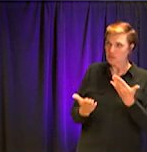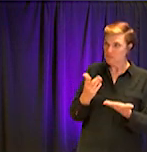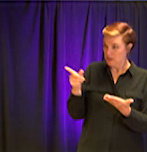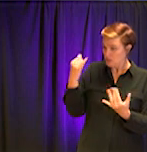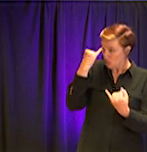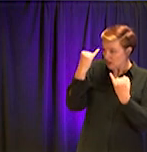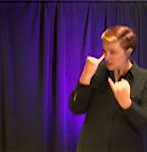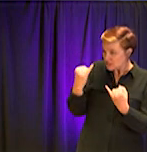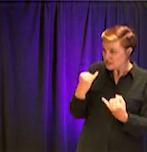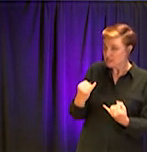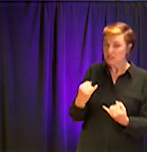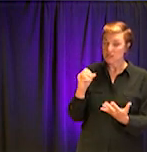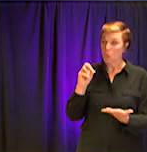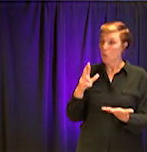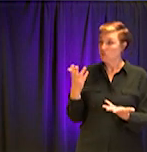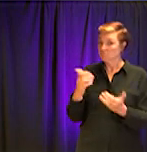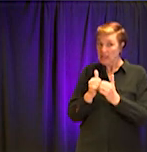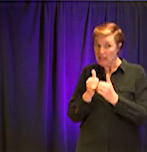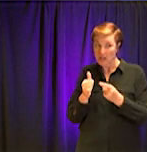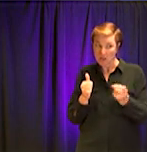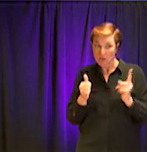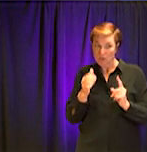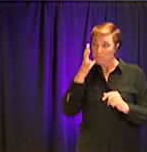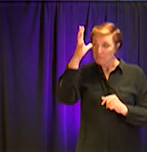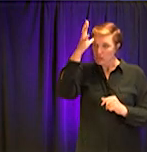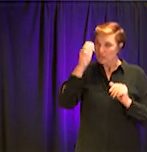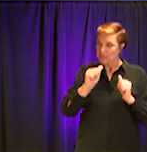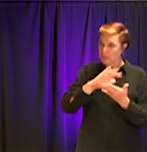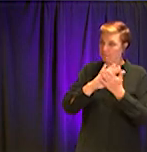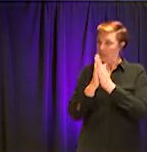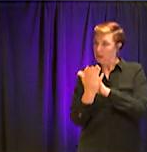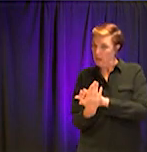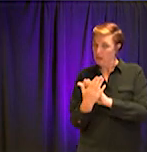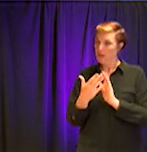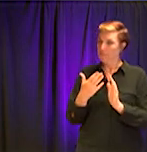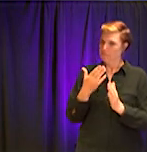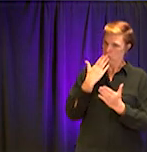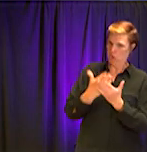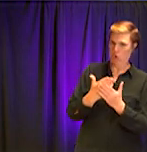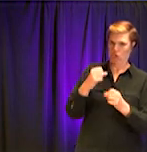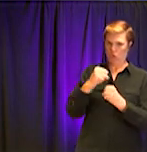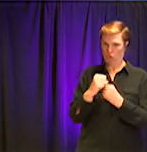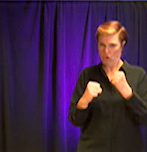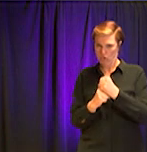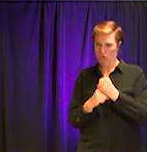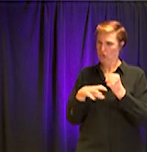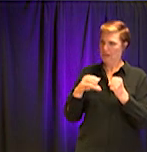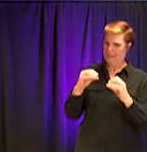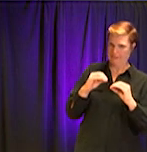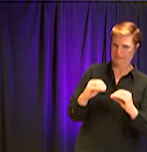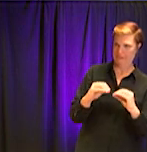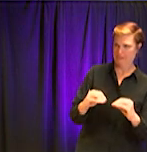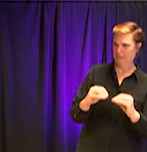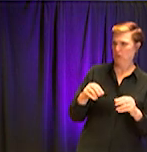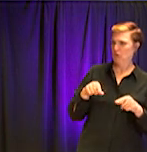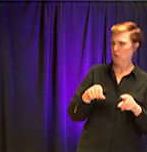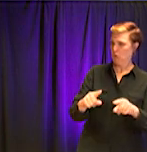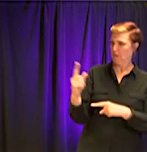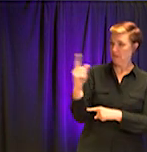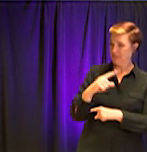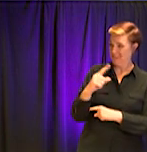somewhere online to learn how to have more structure and to get some things accomplished during the course of the day.